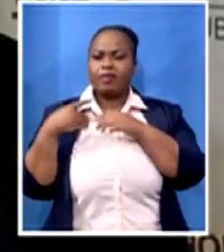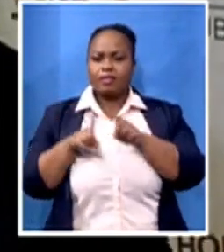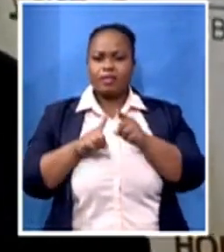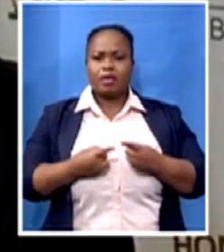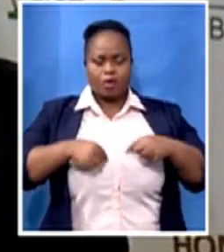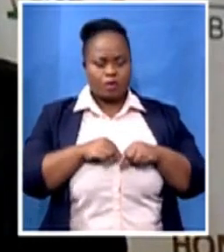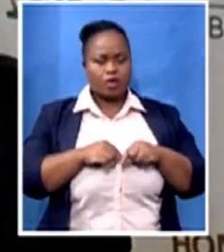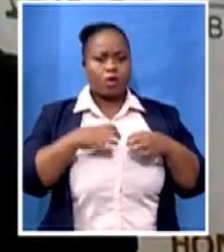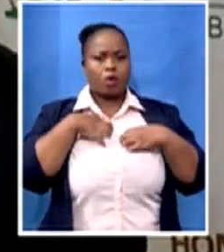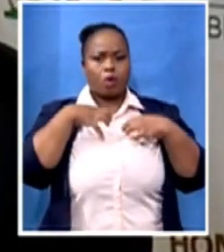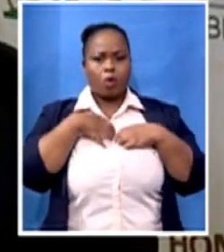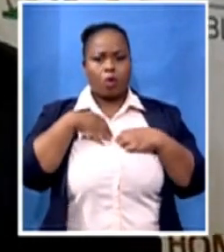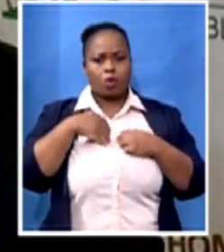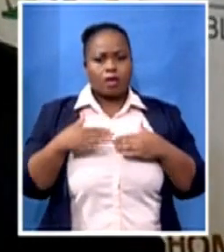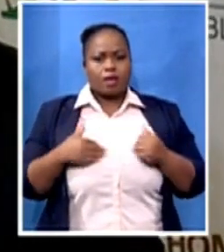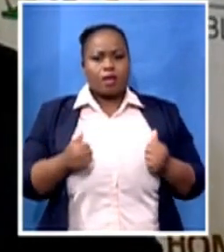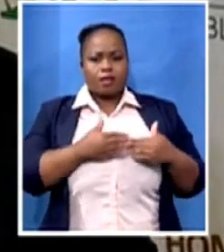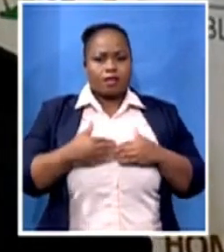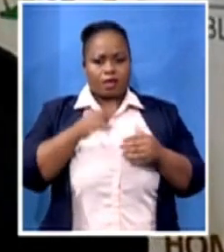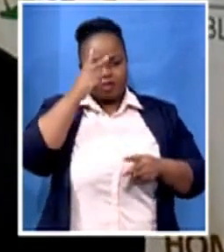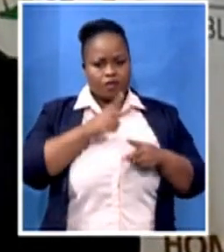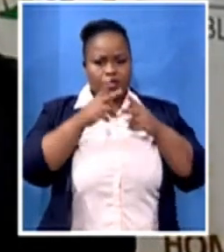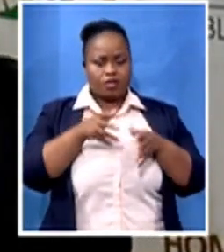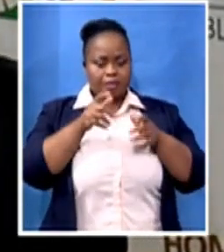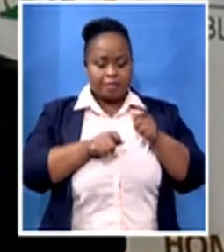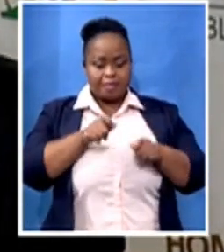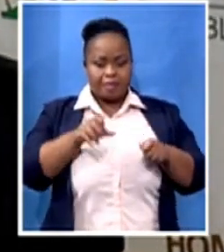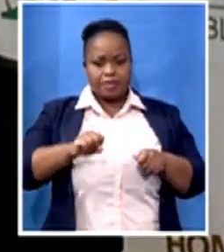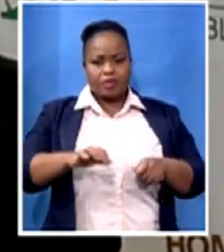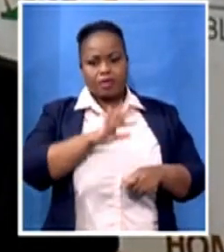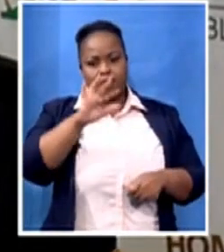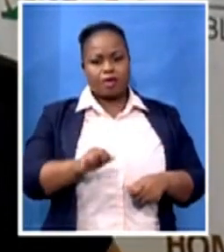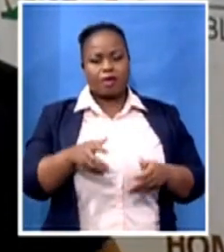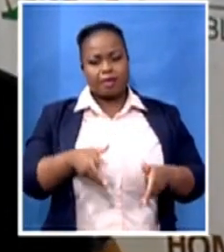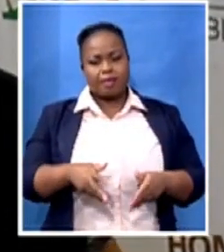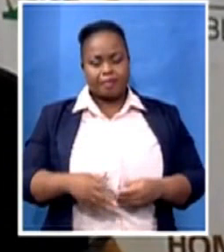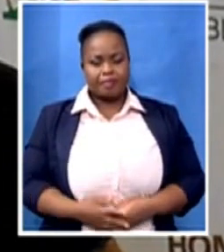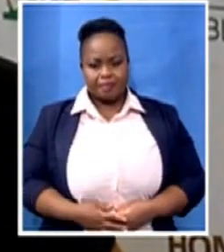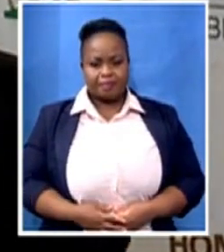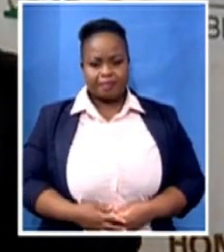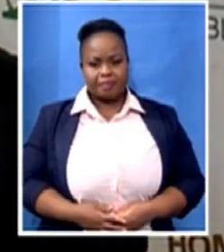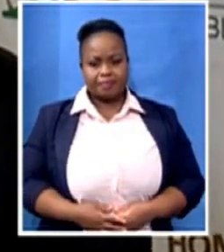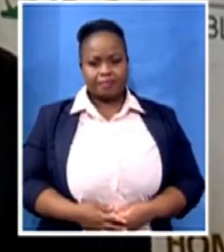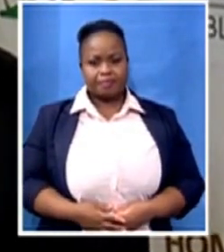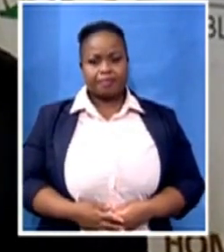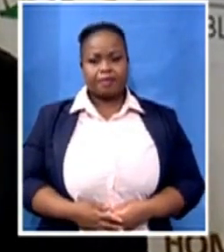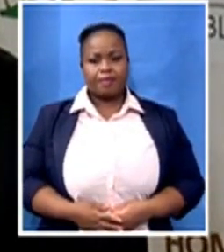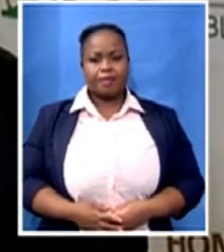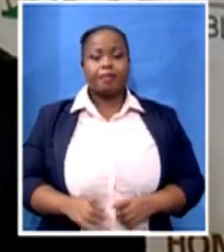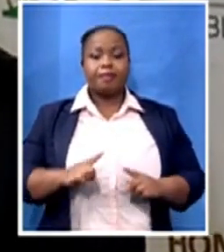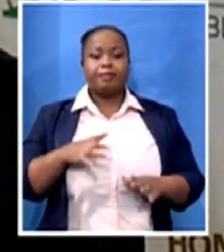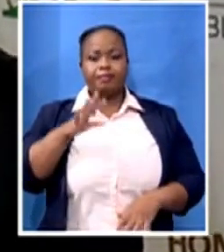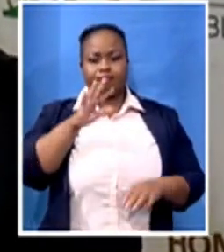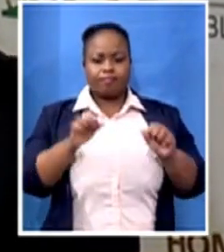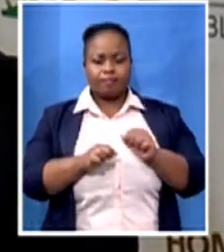professionals in the country. Let me close by arming you and all health